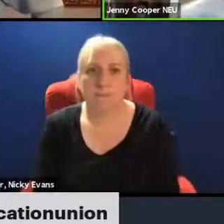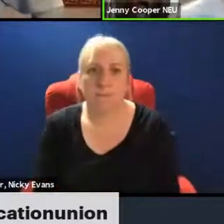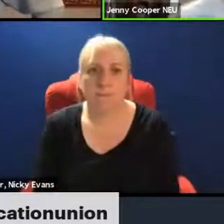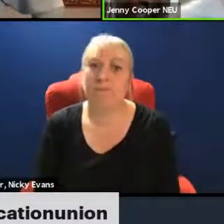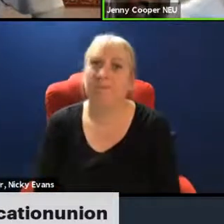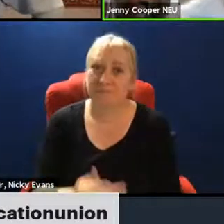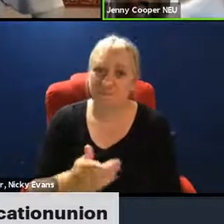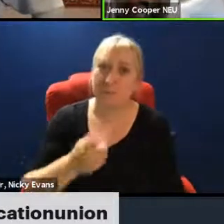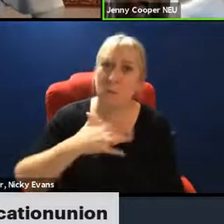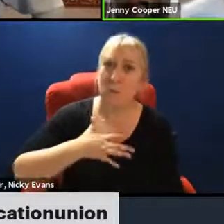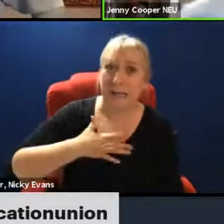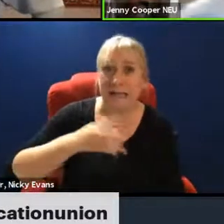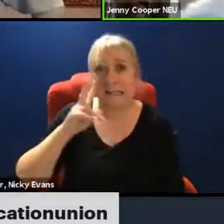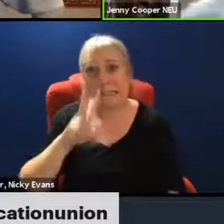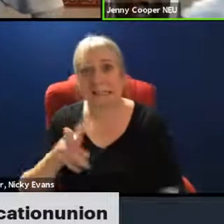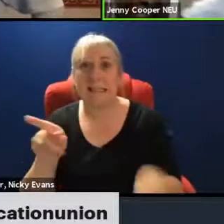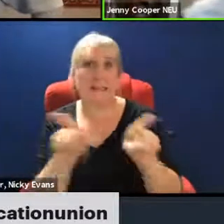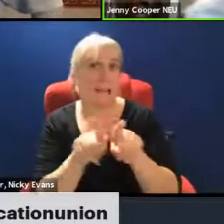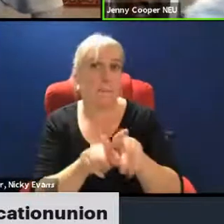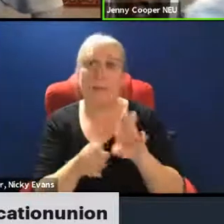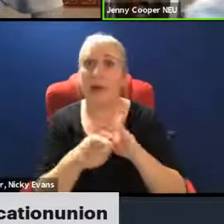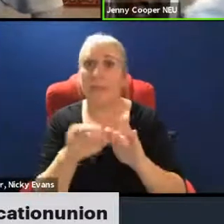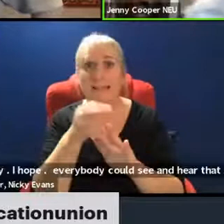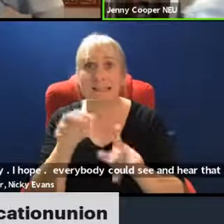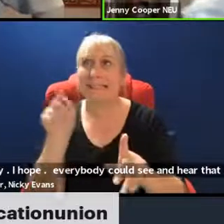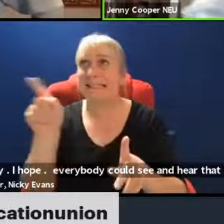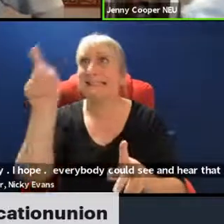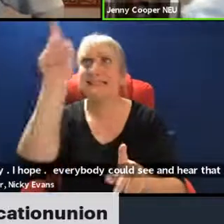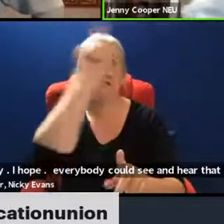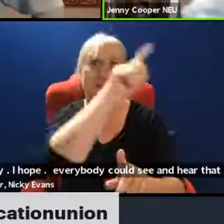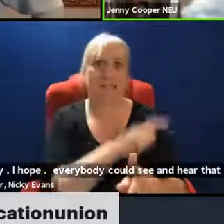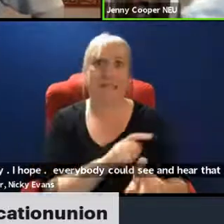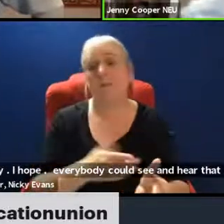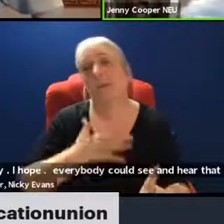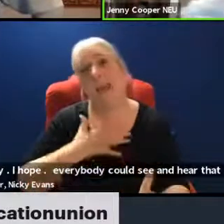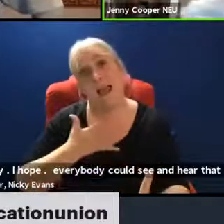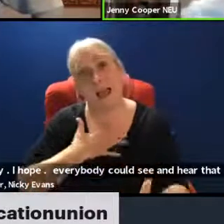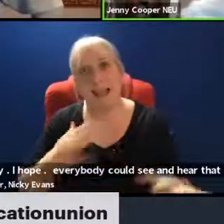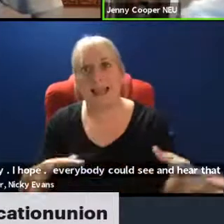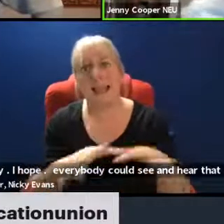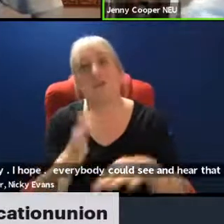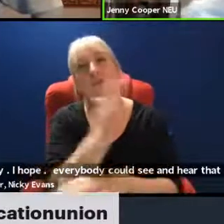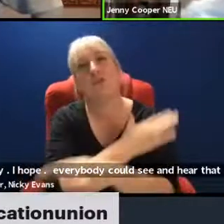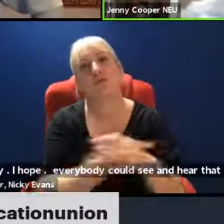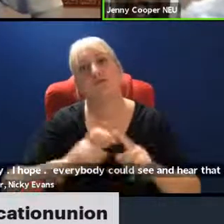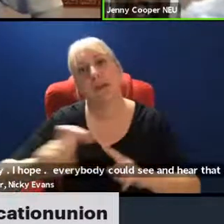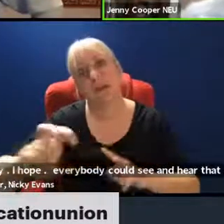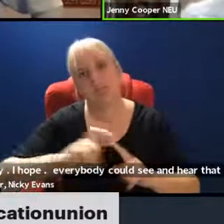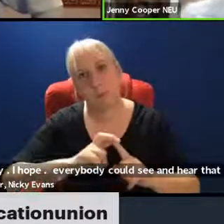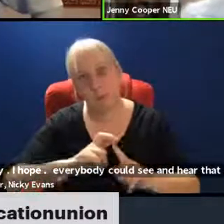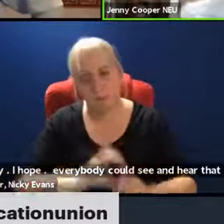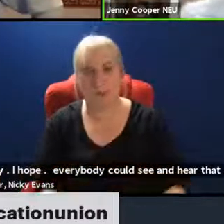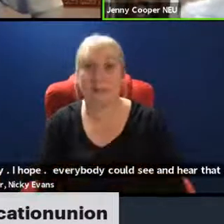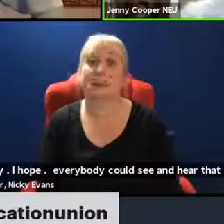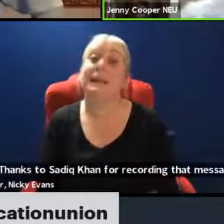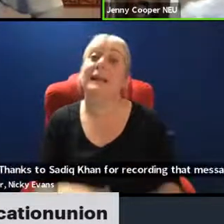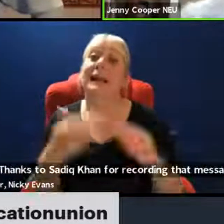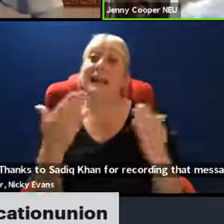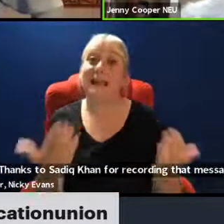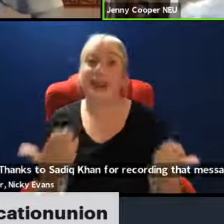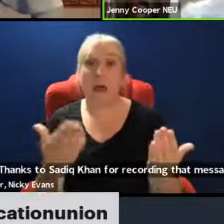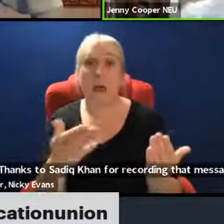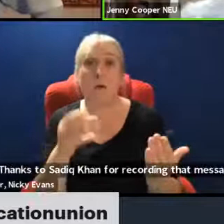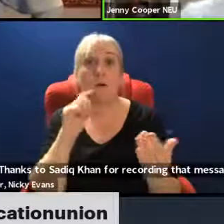see other cities doing the same as what is being rolled out in London with regards to green transport. So it's my pleasure now to